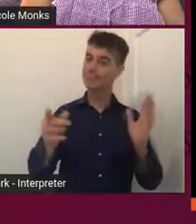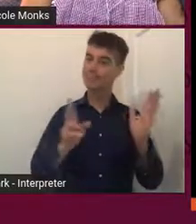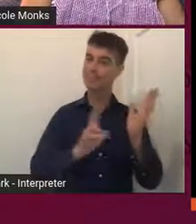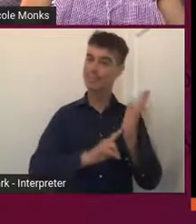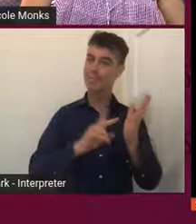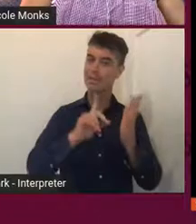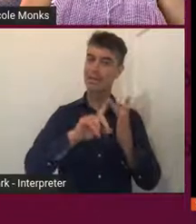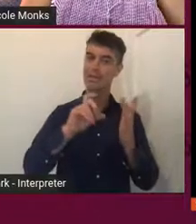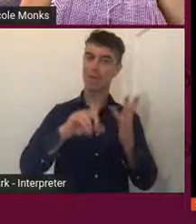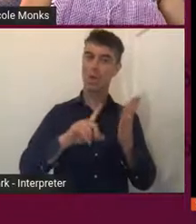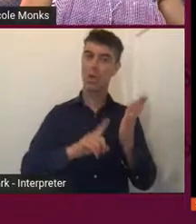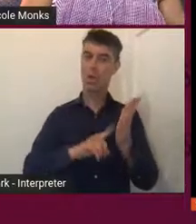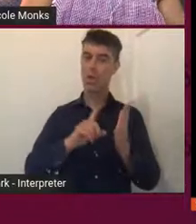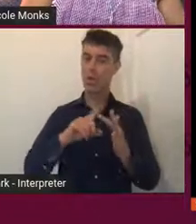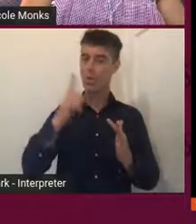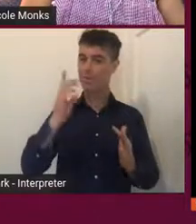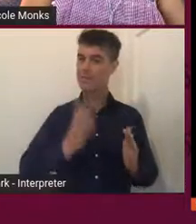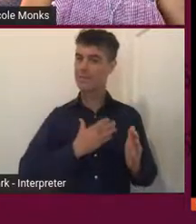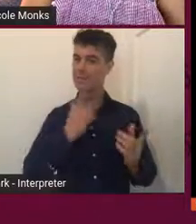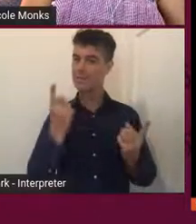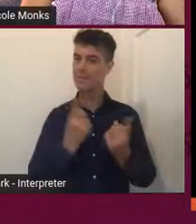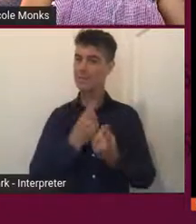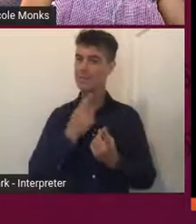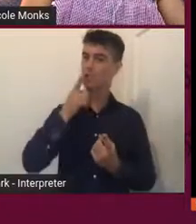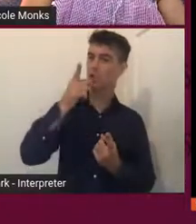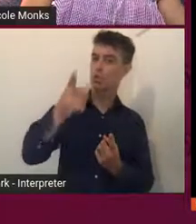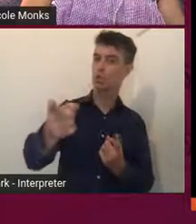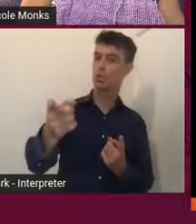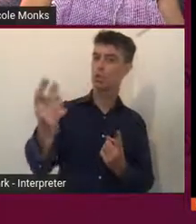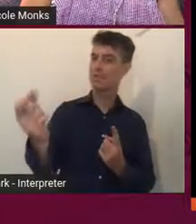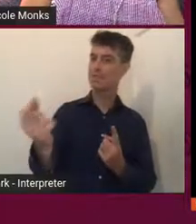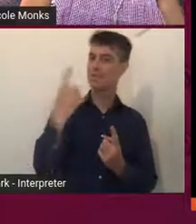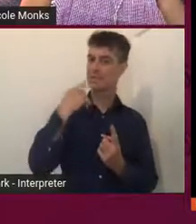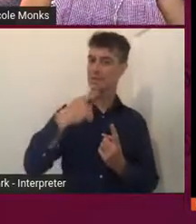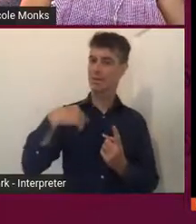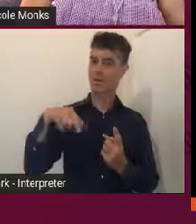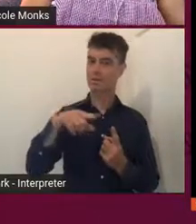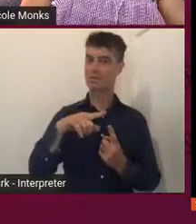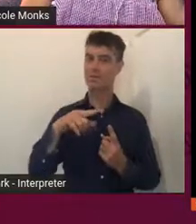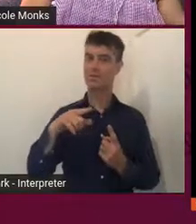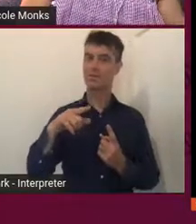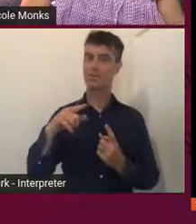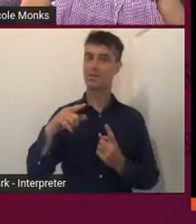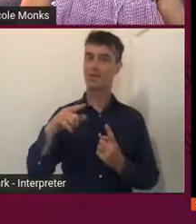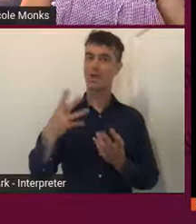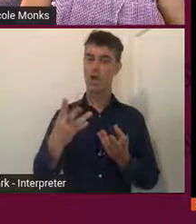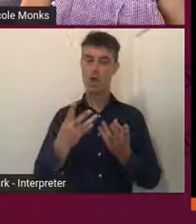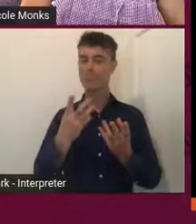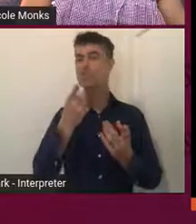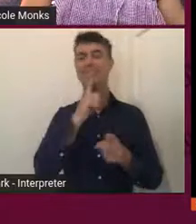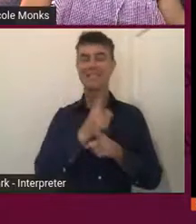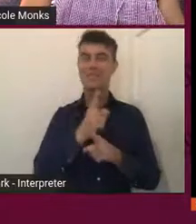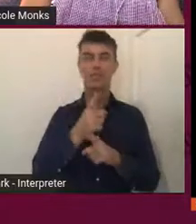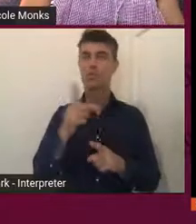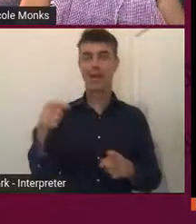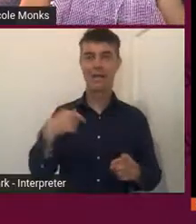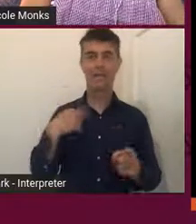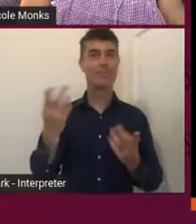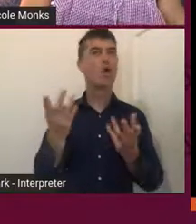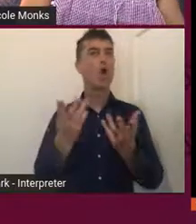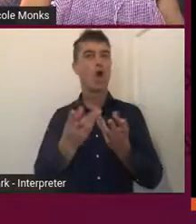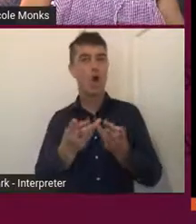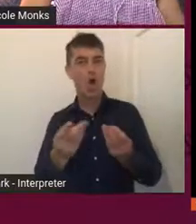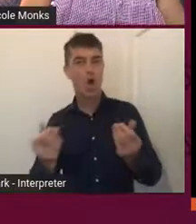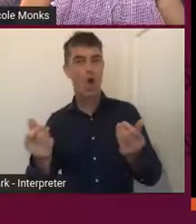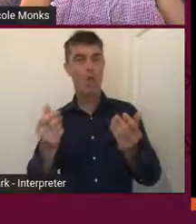is that you've sent to us, you know, earth and sand as well as sort of like